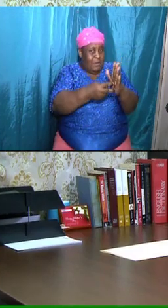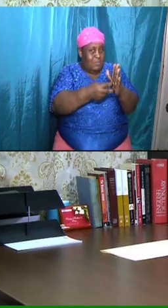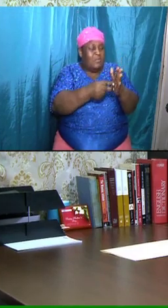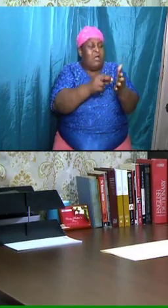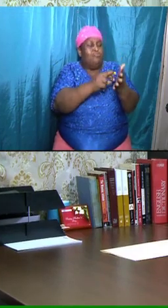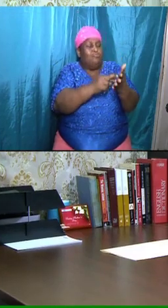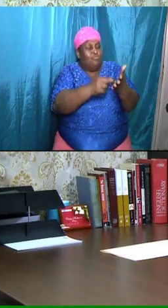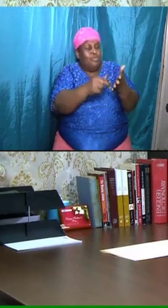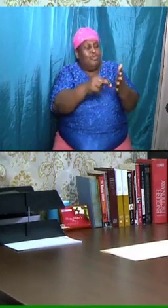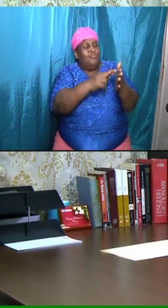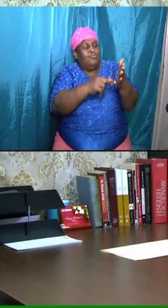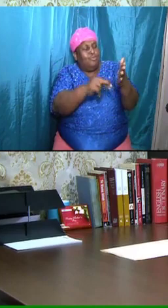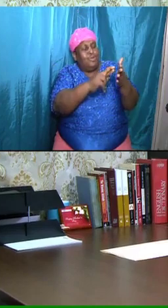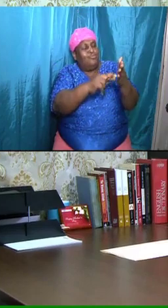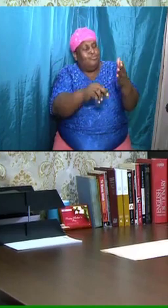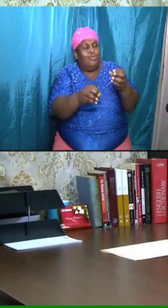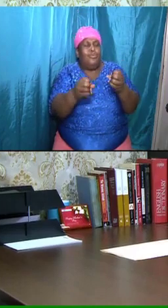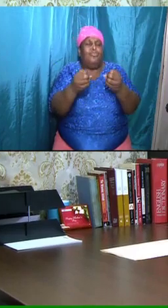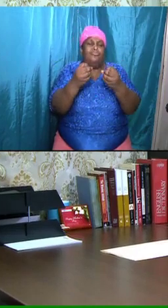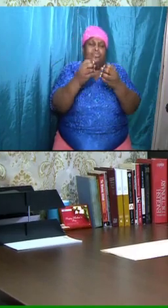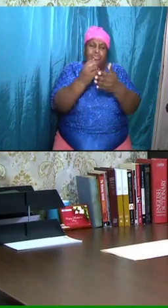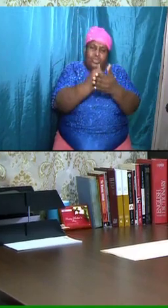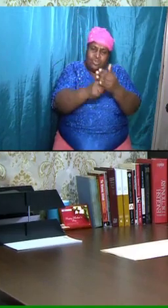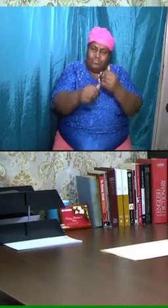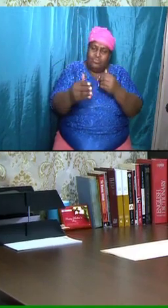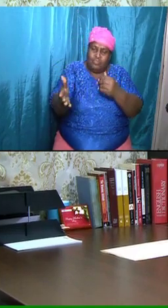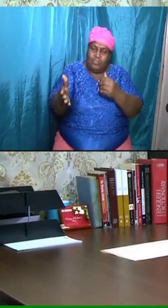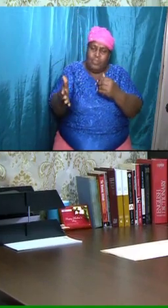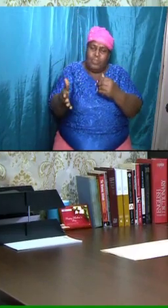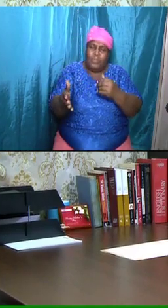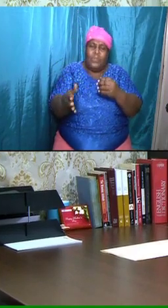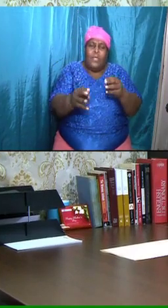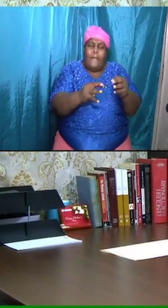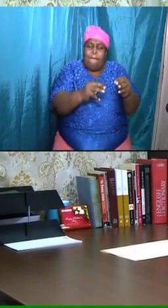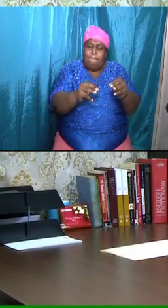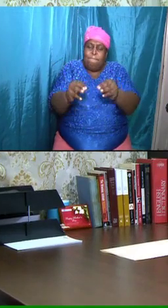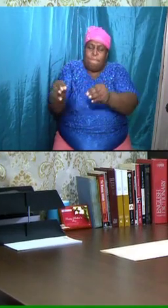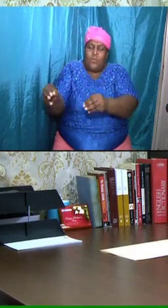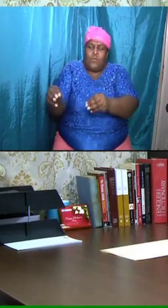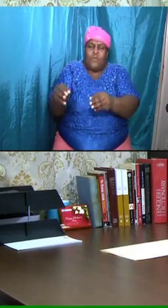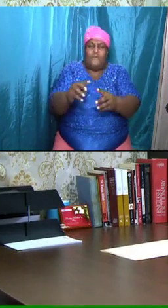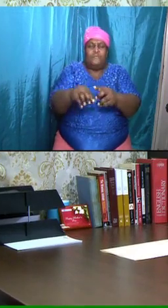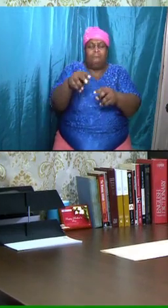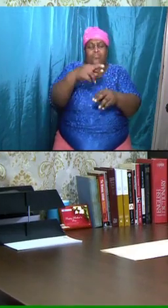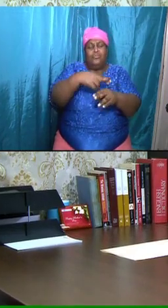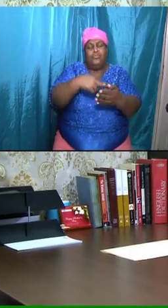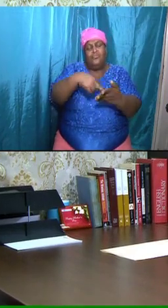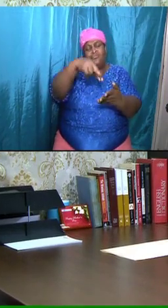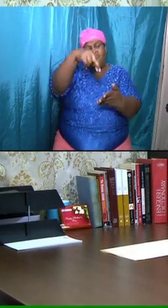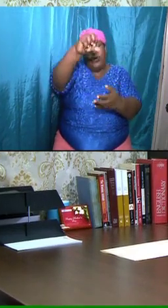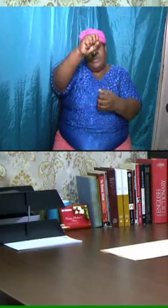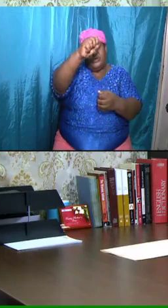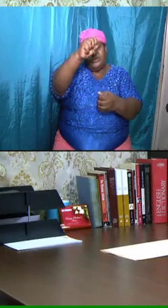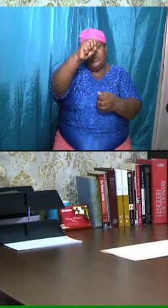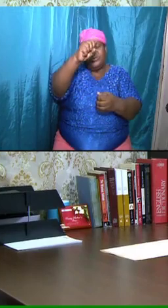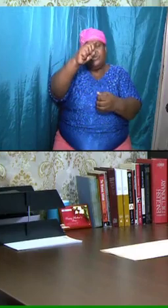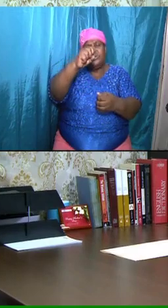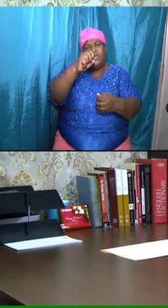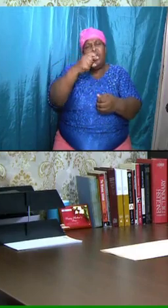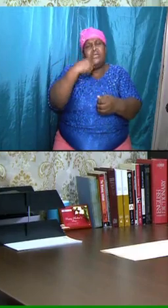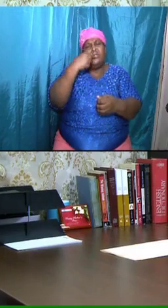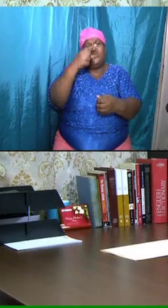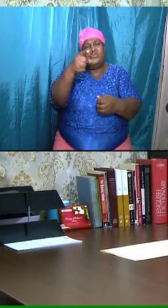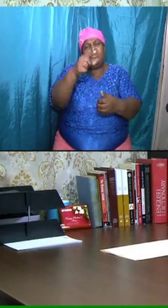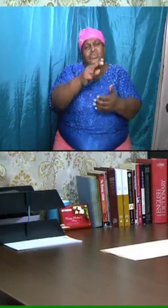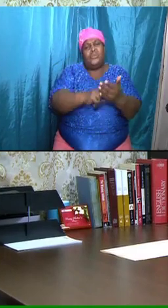move to the rapture and then we will move to what is going to be happening in heaven after the rapture. So I will be giving